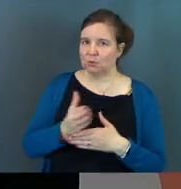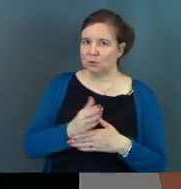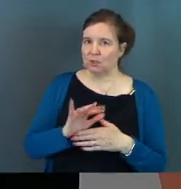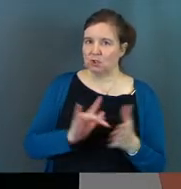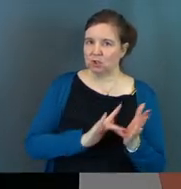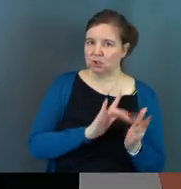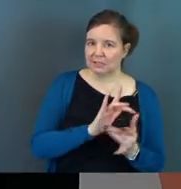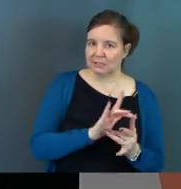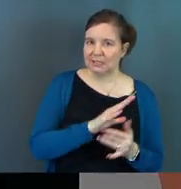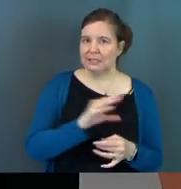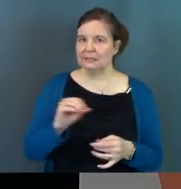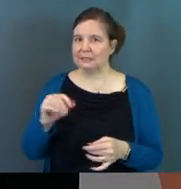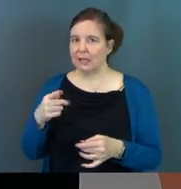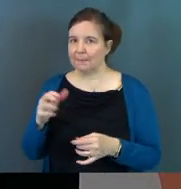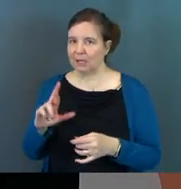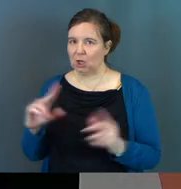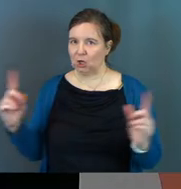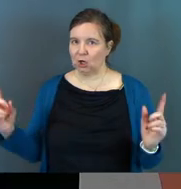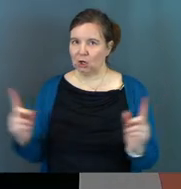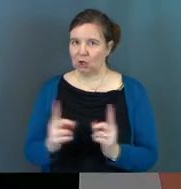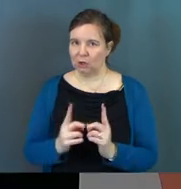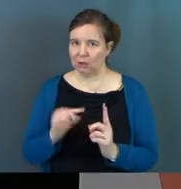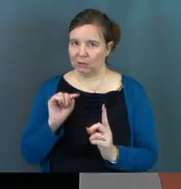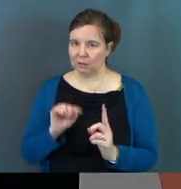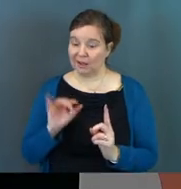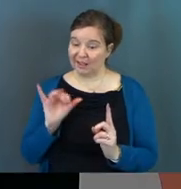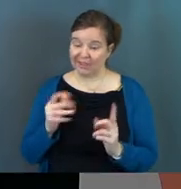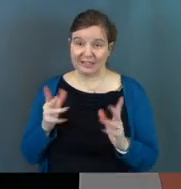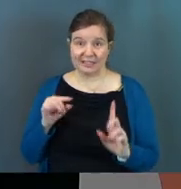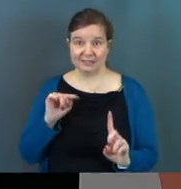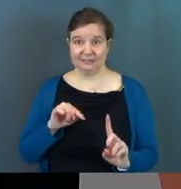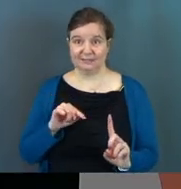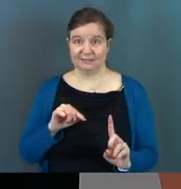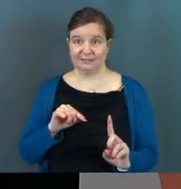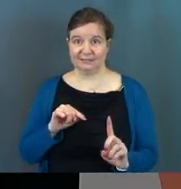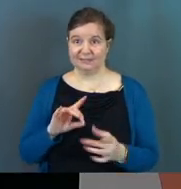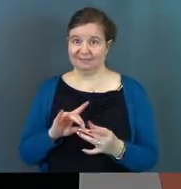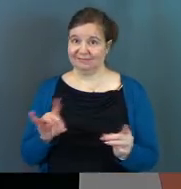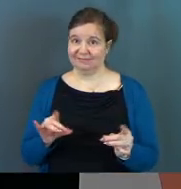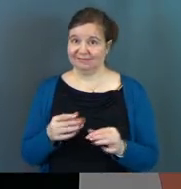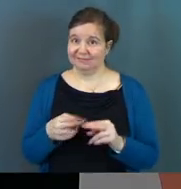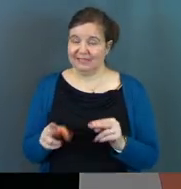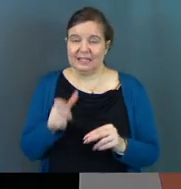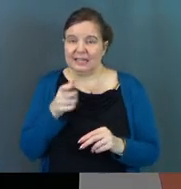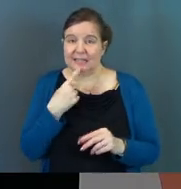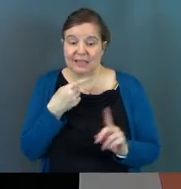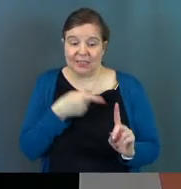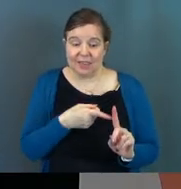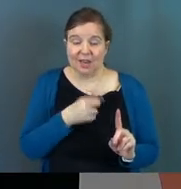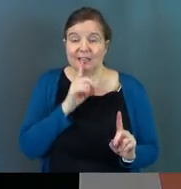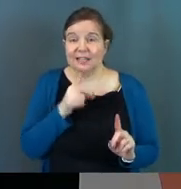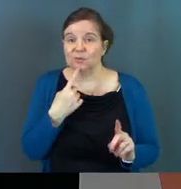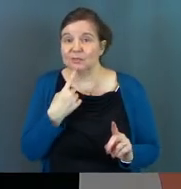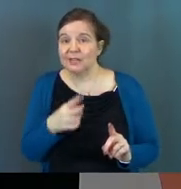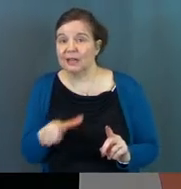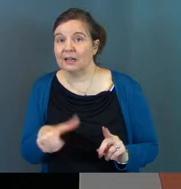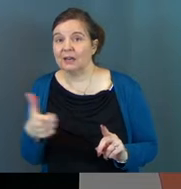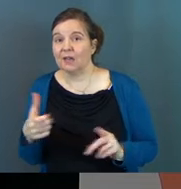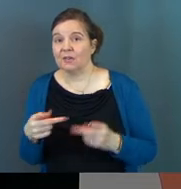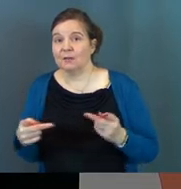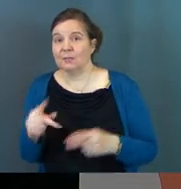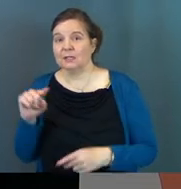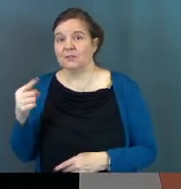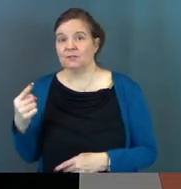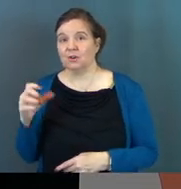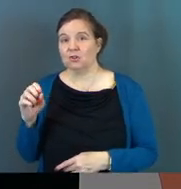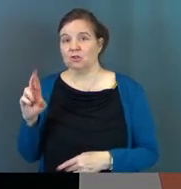Jesus and Peter. And that's it. That it's not just said there. It's actually said in 1